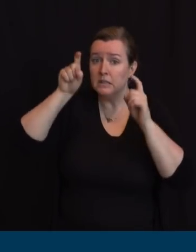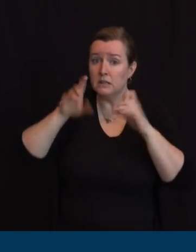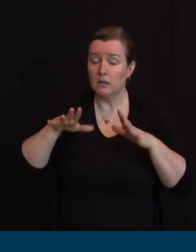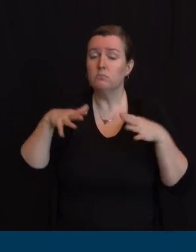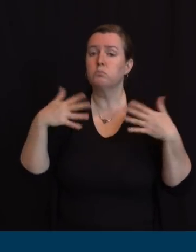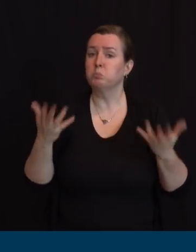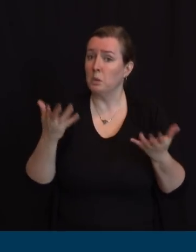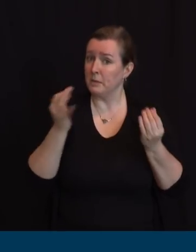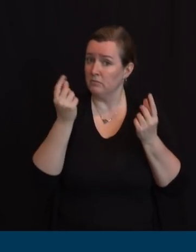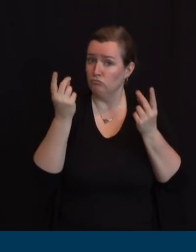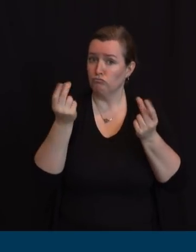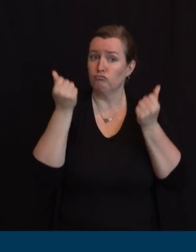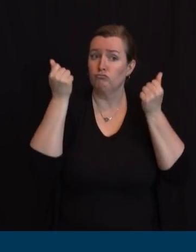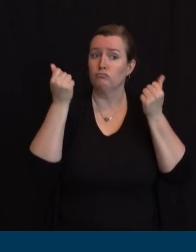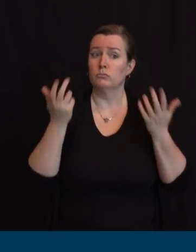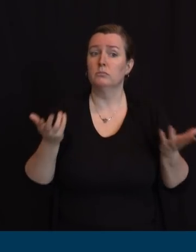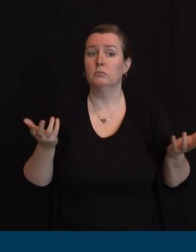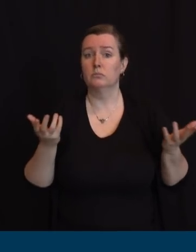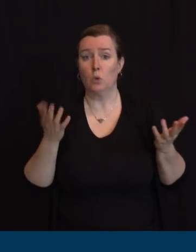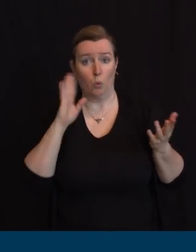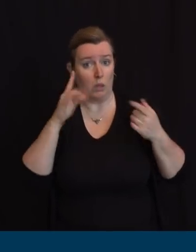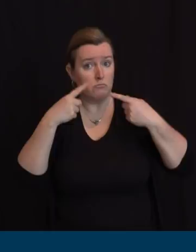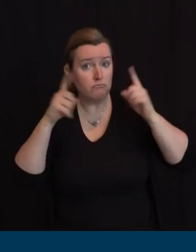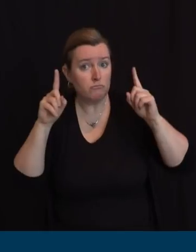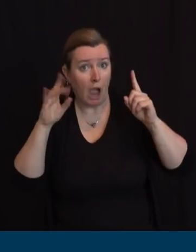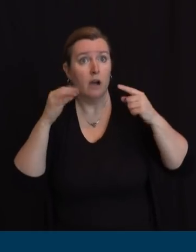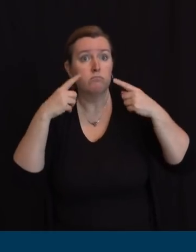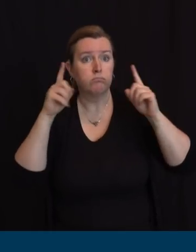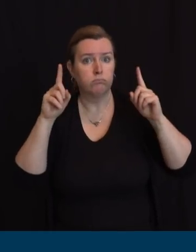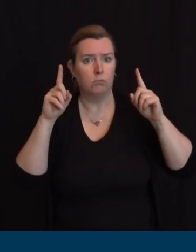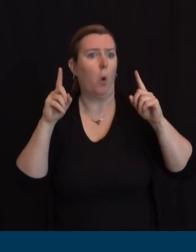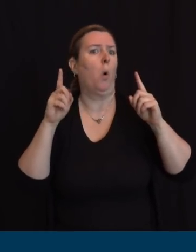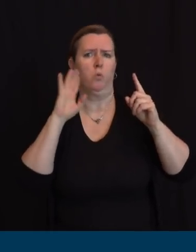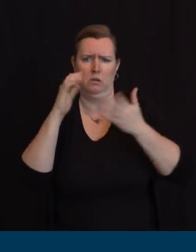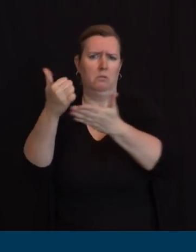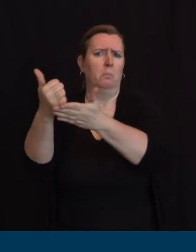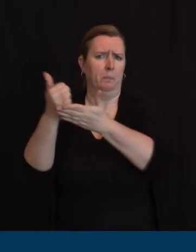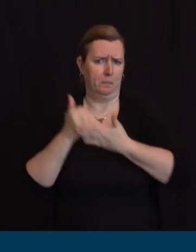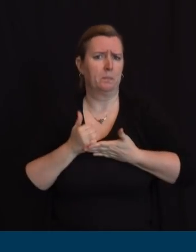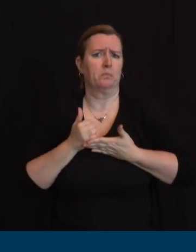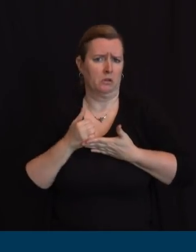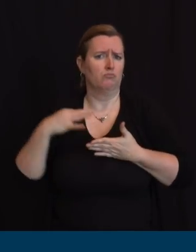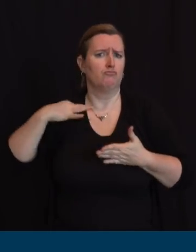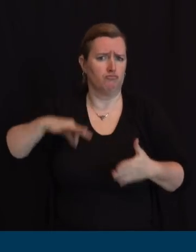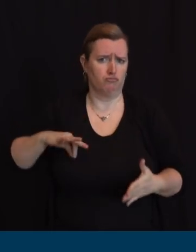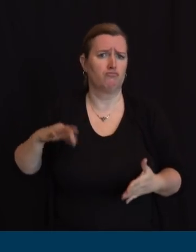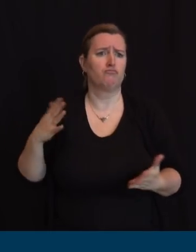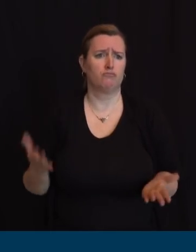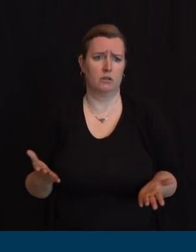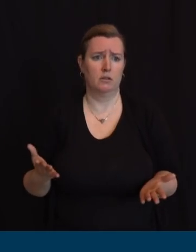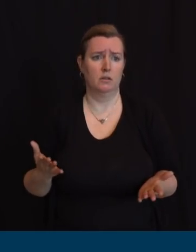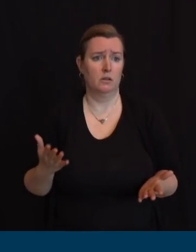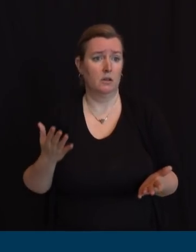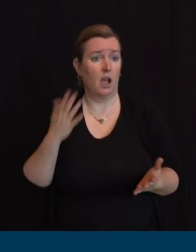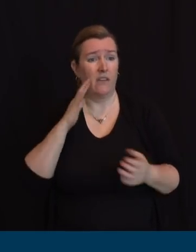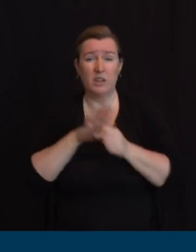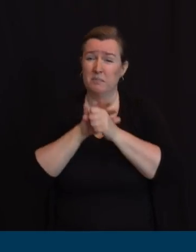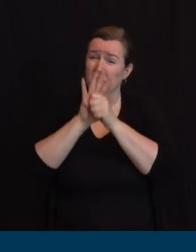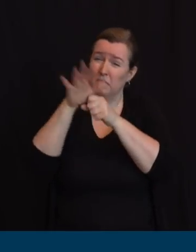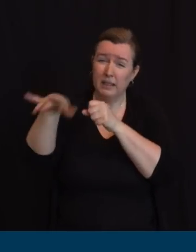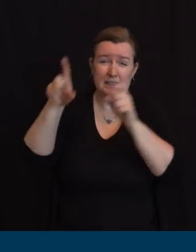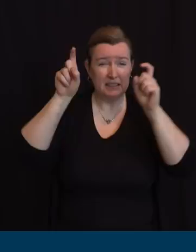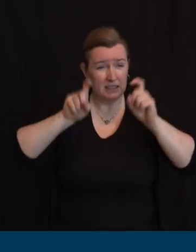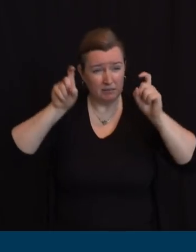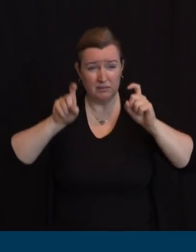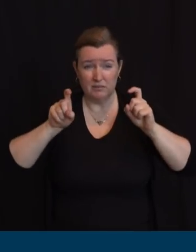good example so if you had robust testing that was mass scalable you could hear back very quickly you wouldn't